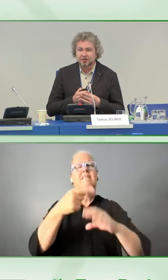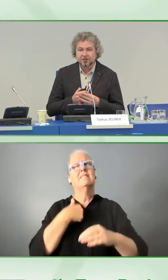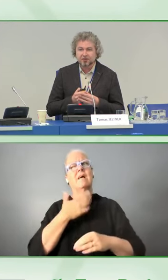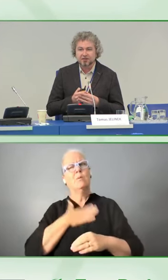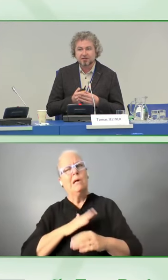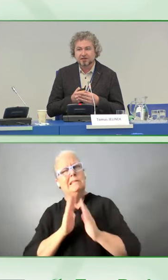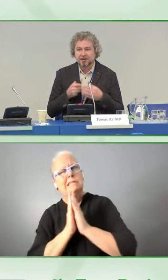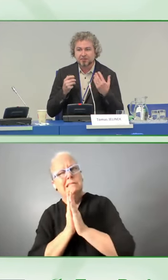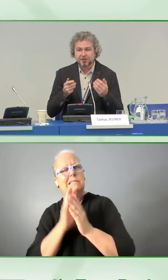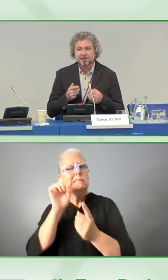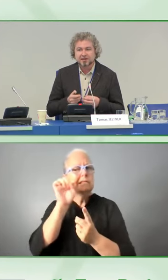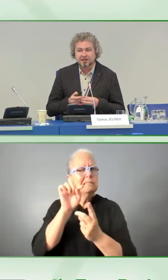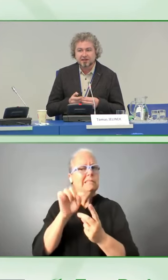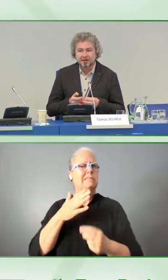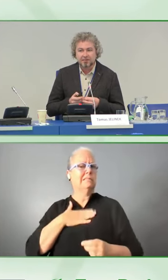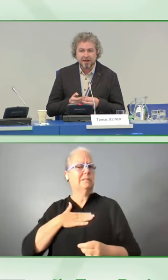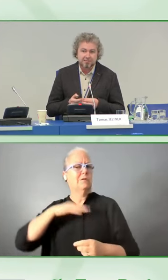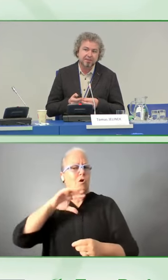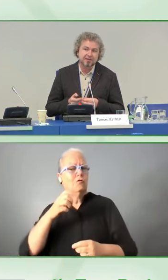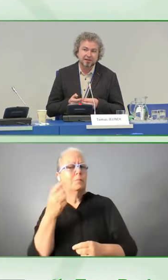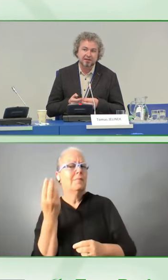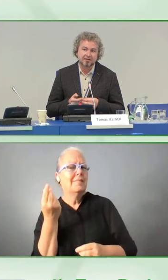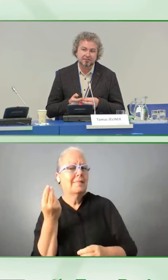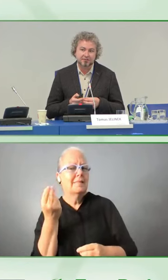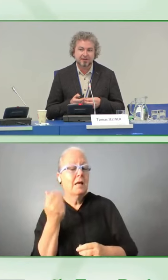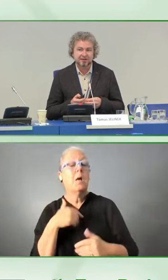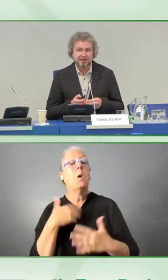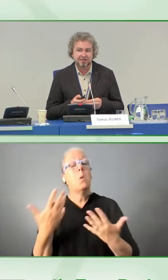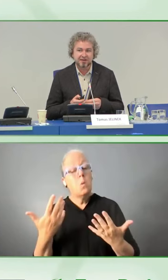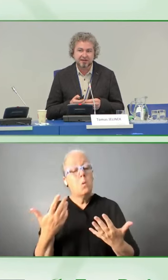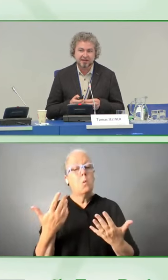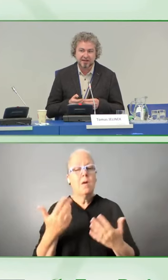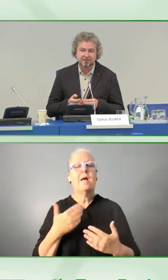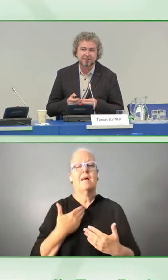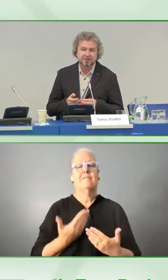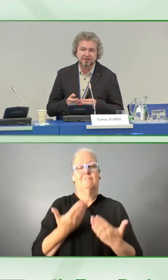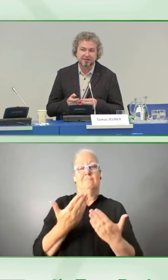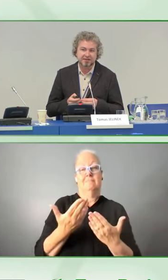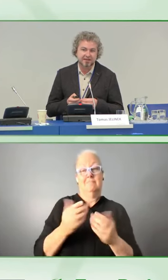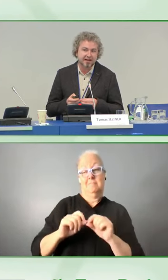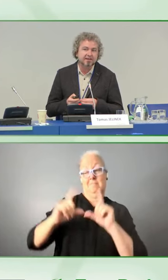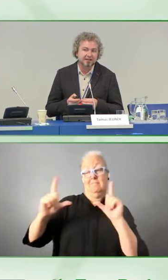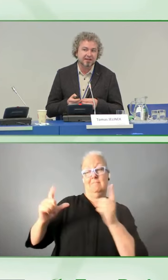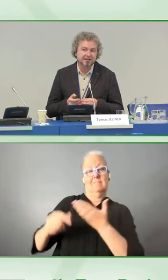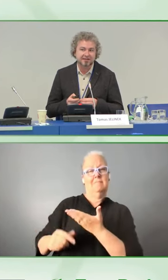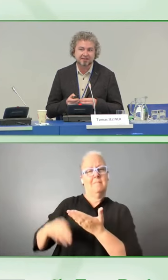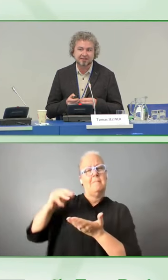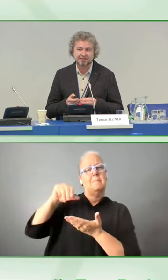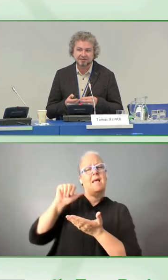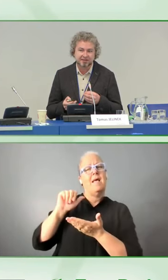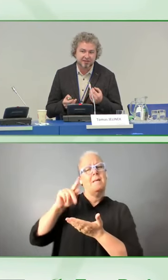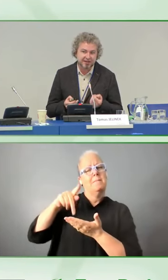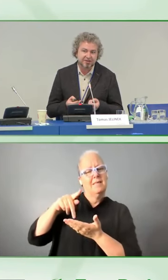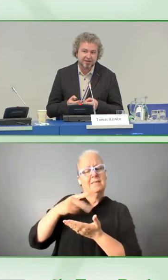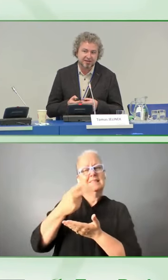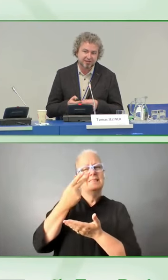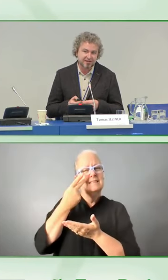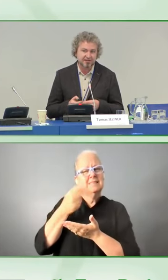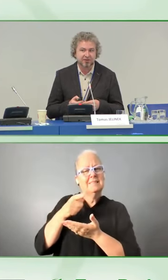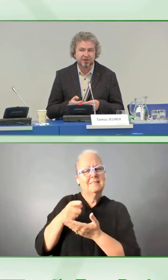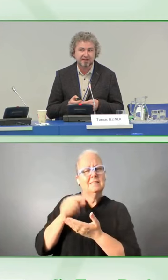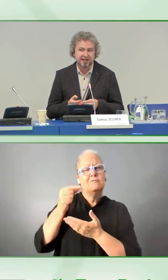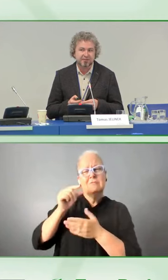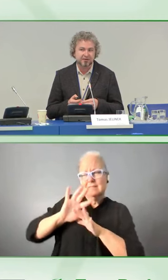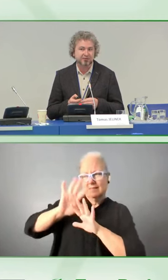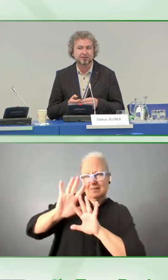Here I'm presenting a map where every green field is a country where the cache reader